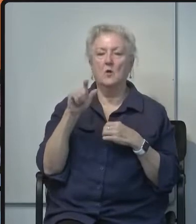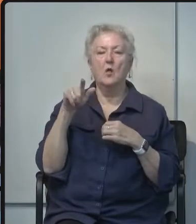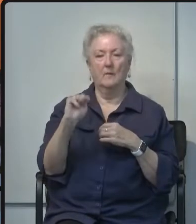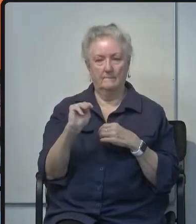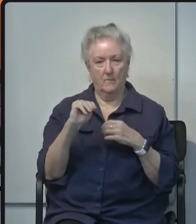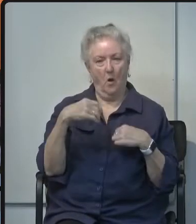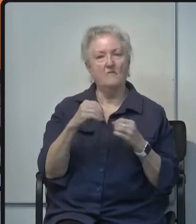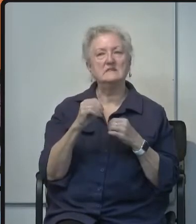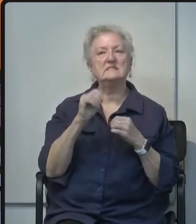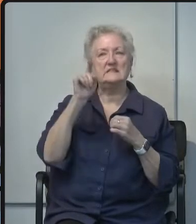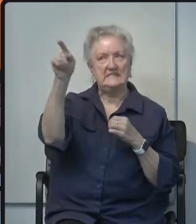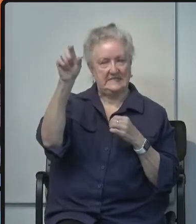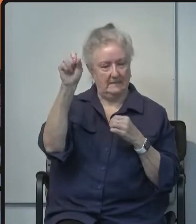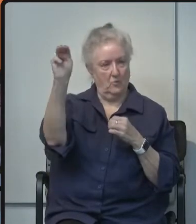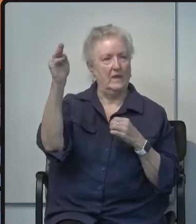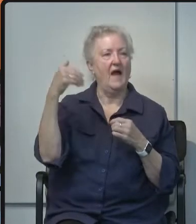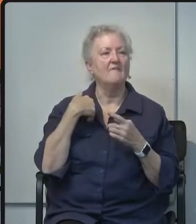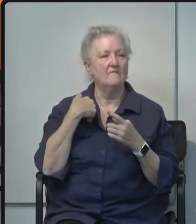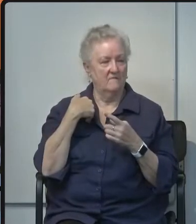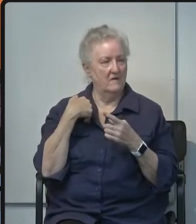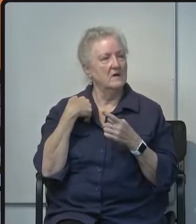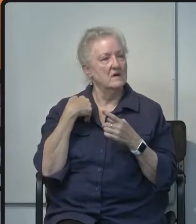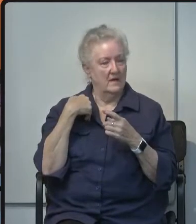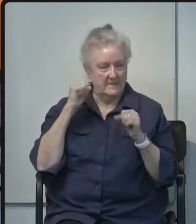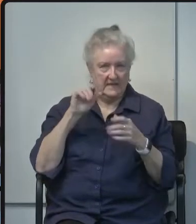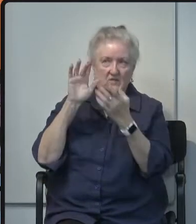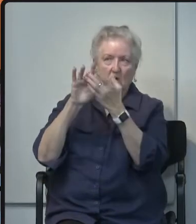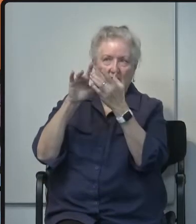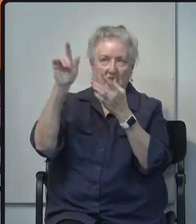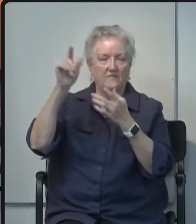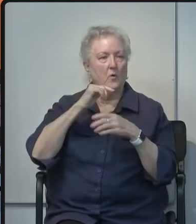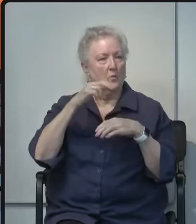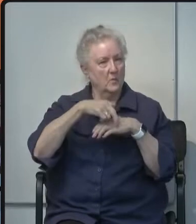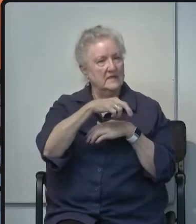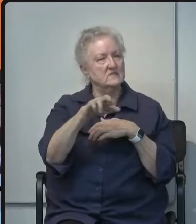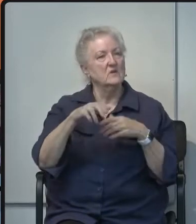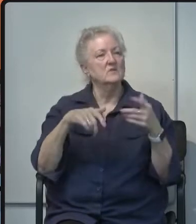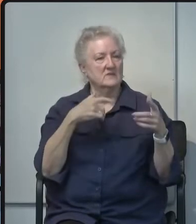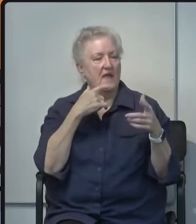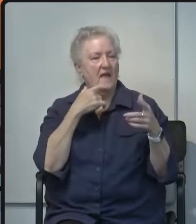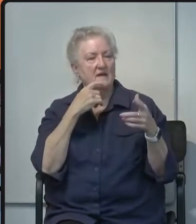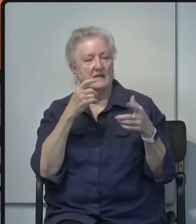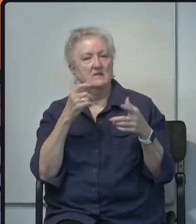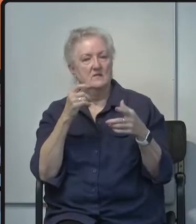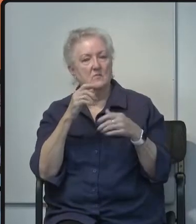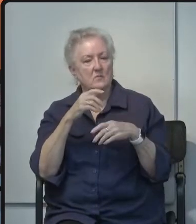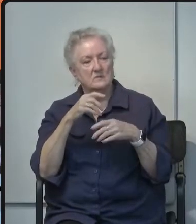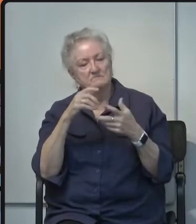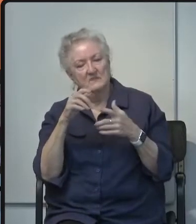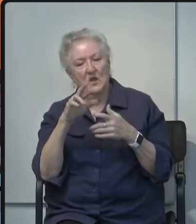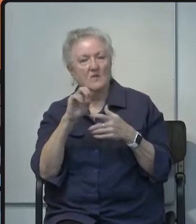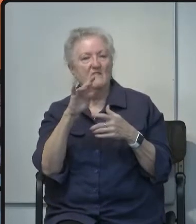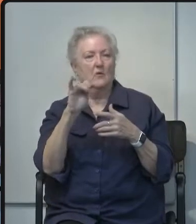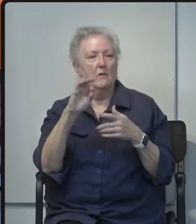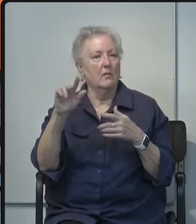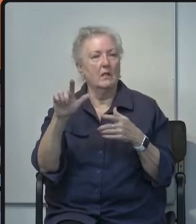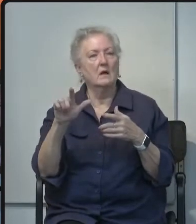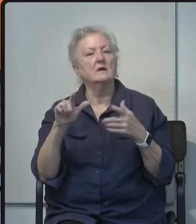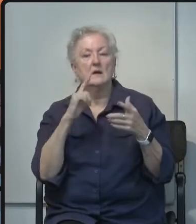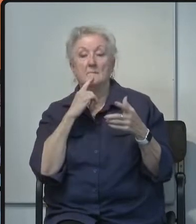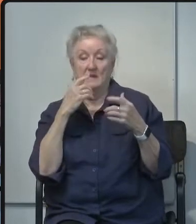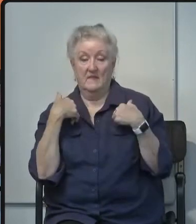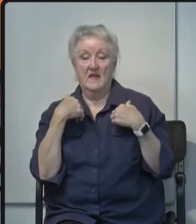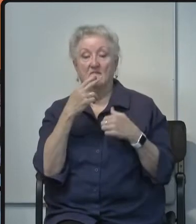could contact that office for resource and referral but there is also hospice of course in santa barbara that does provide services